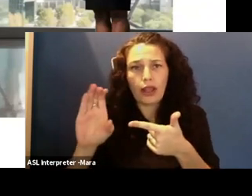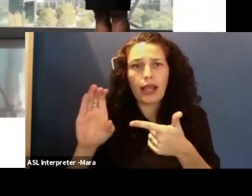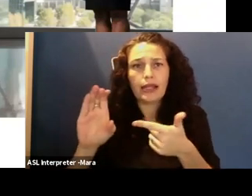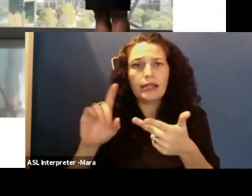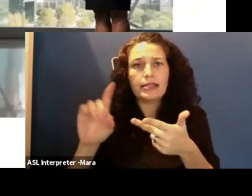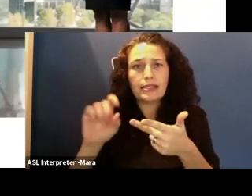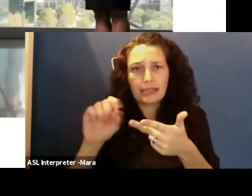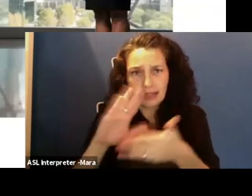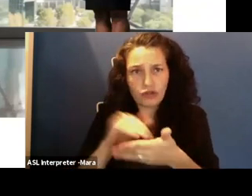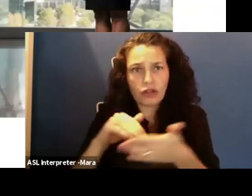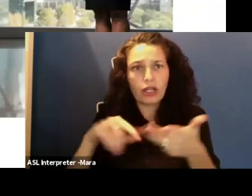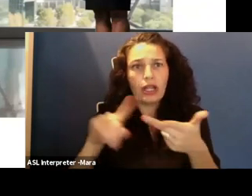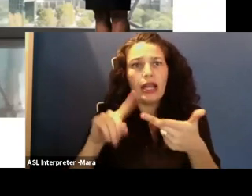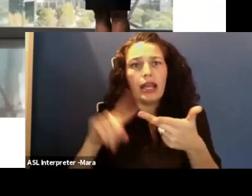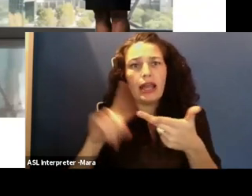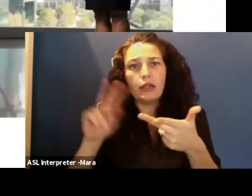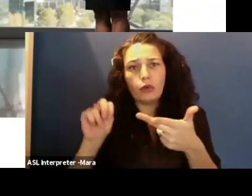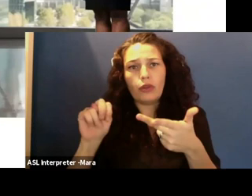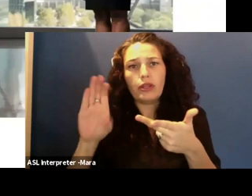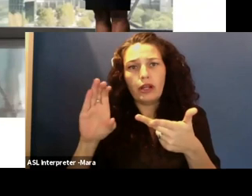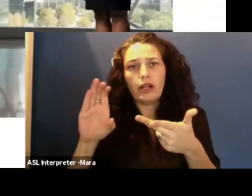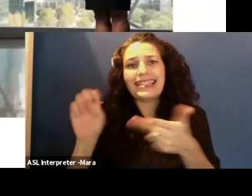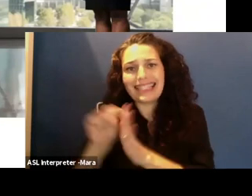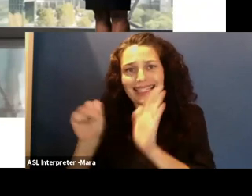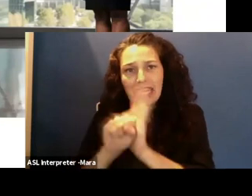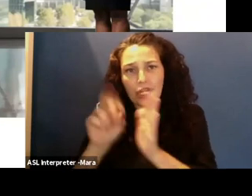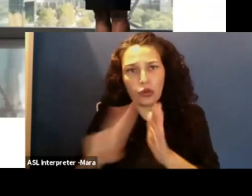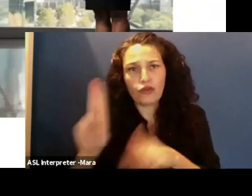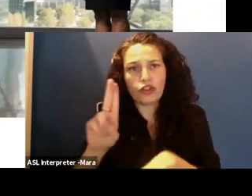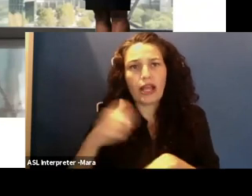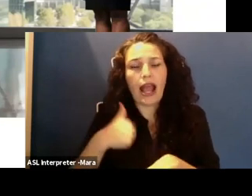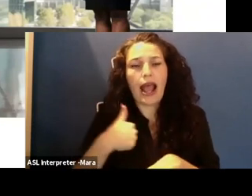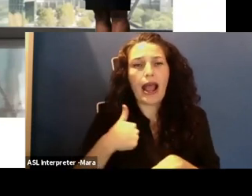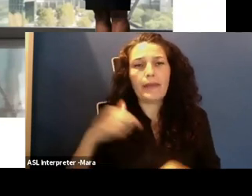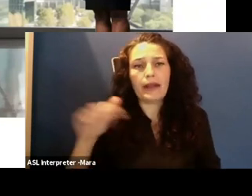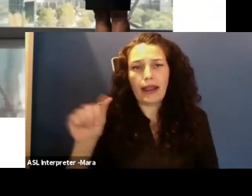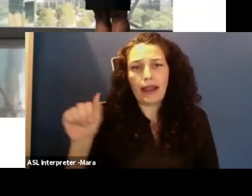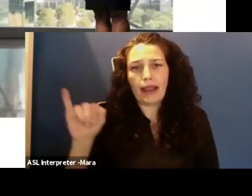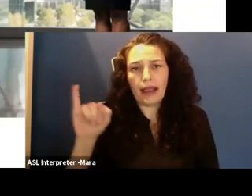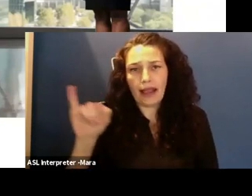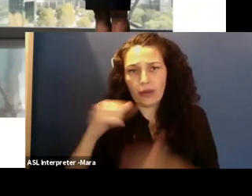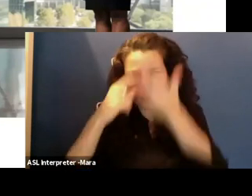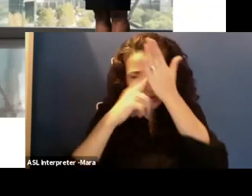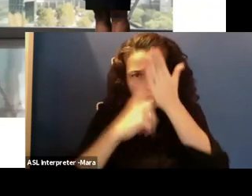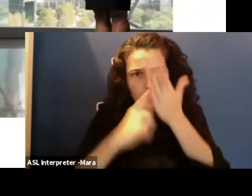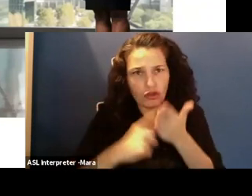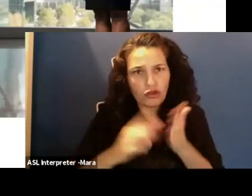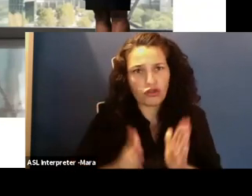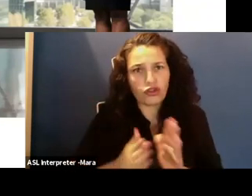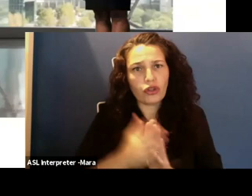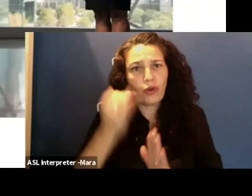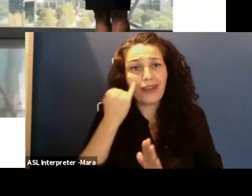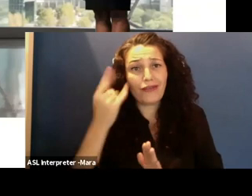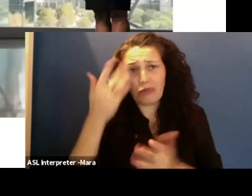also North Carolina A&T State University. I am a artificial intelligence researcher. And so if you're